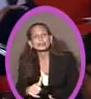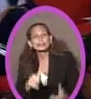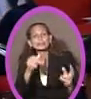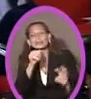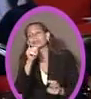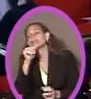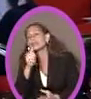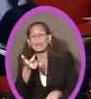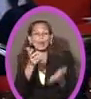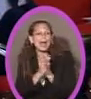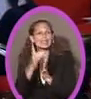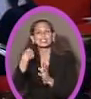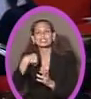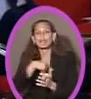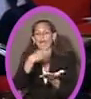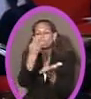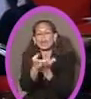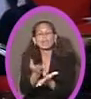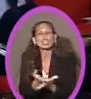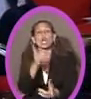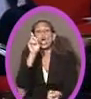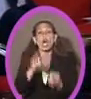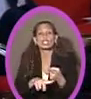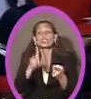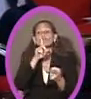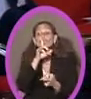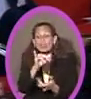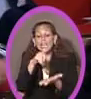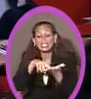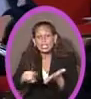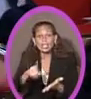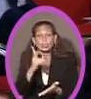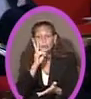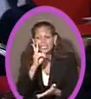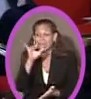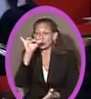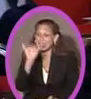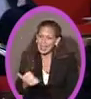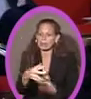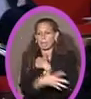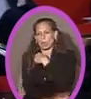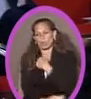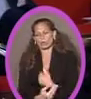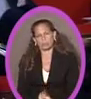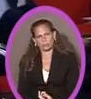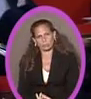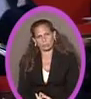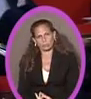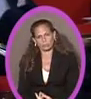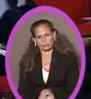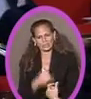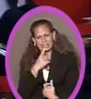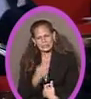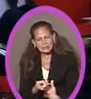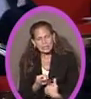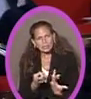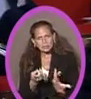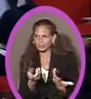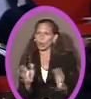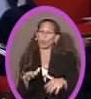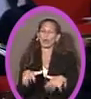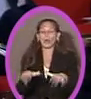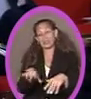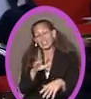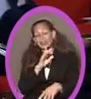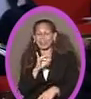don't ask us for verification until you've really checked to see if you're that poor. That's essentially what it says. And then it says to the support staff, oh, by the way,